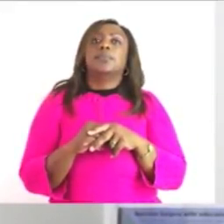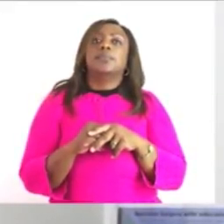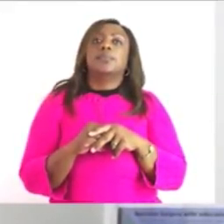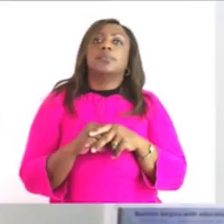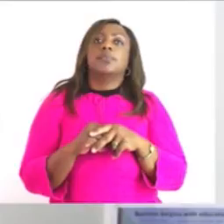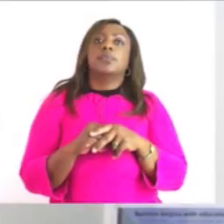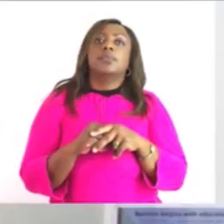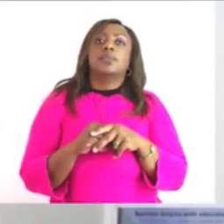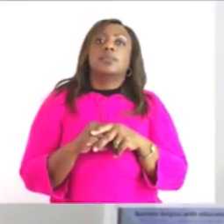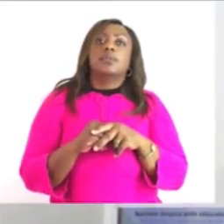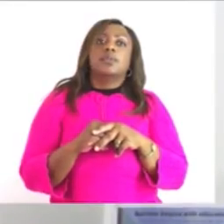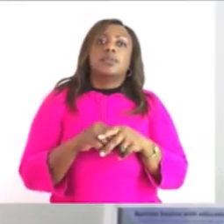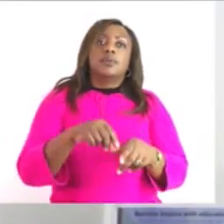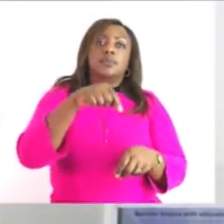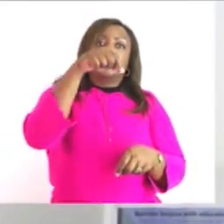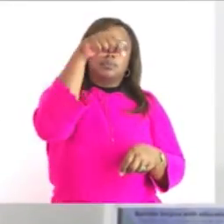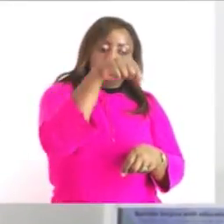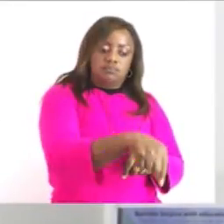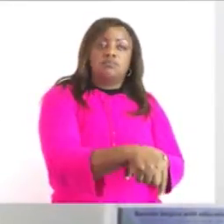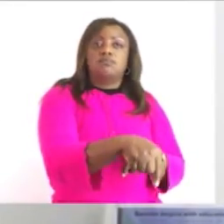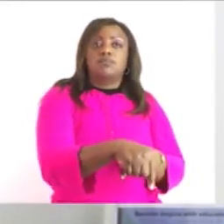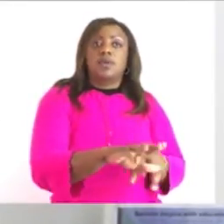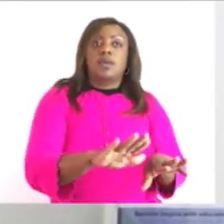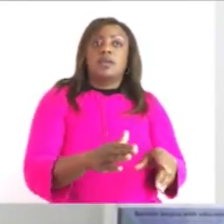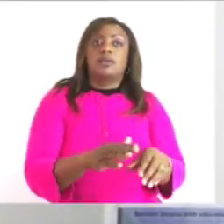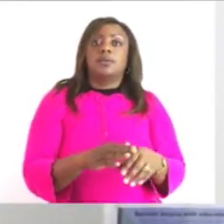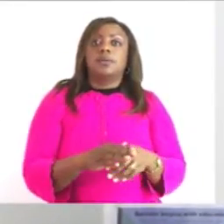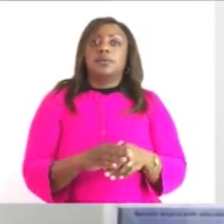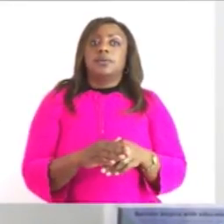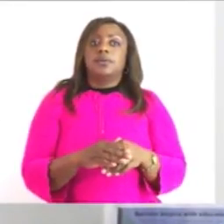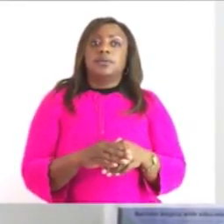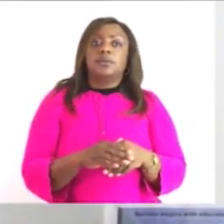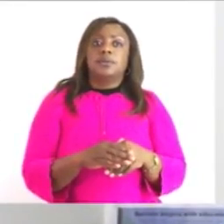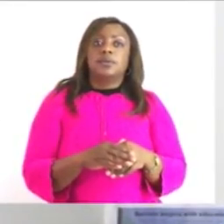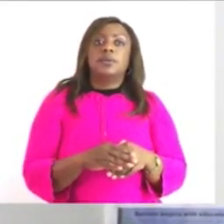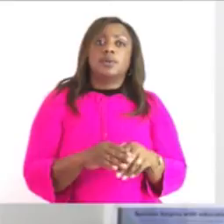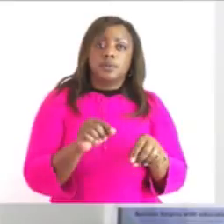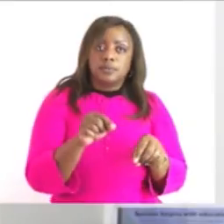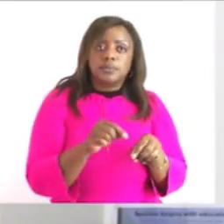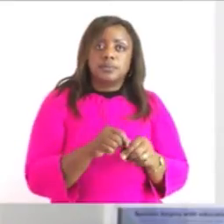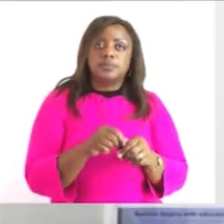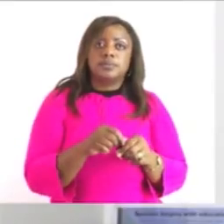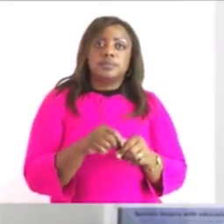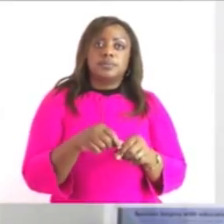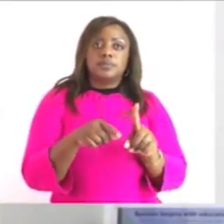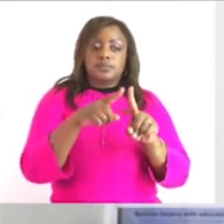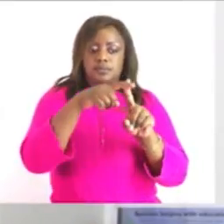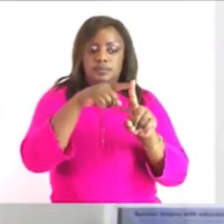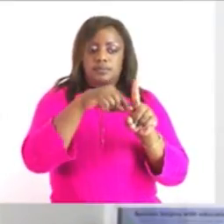we need to find out so what you can you can even do it here